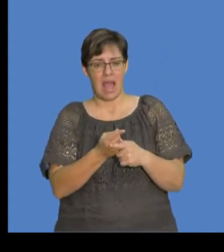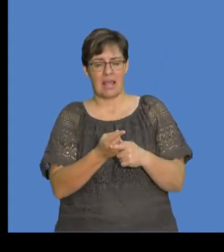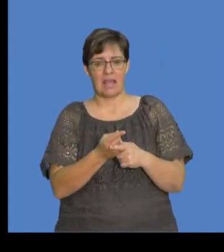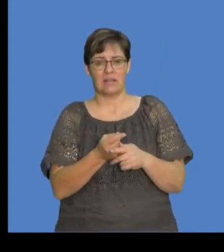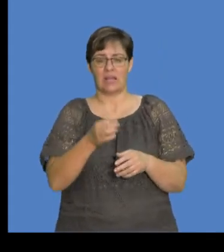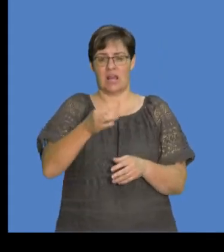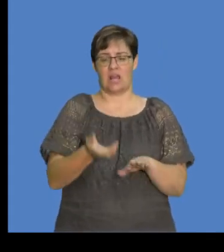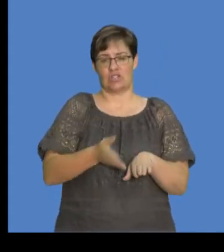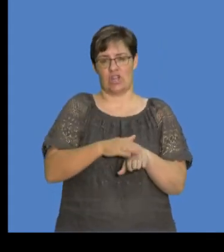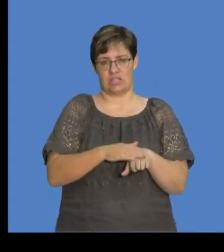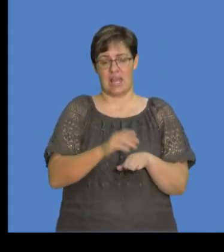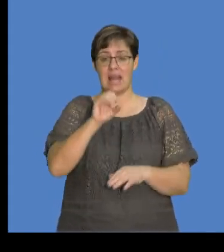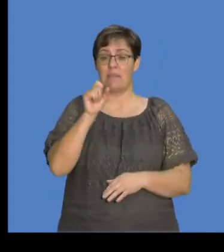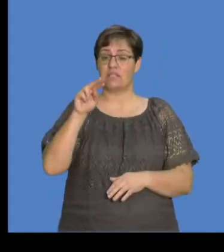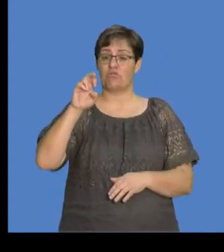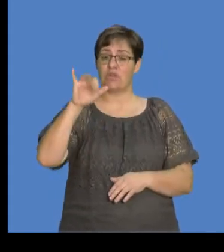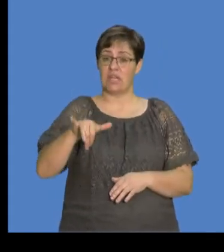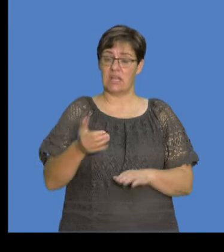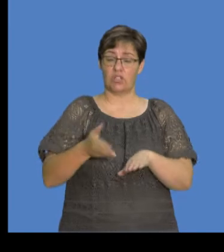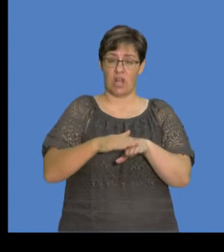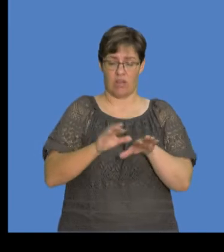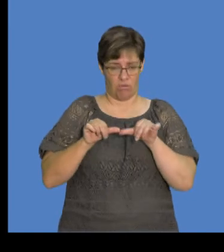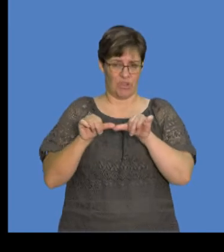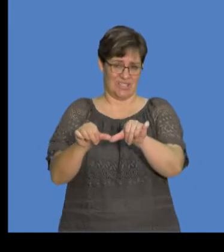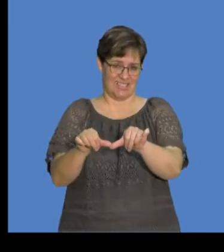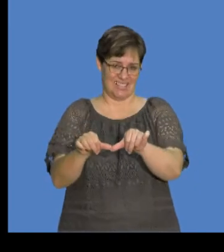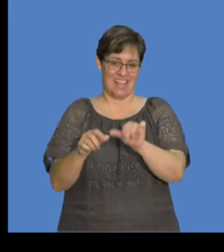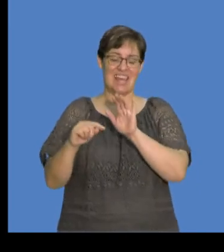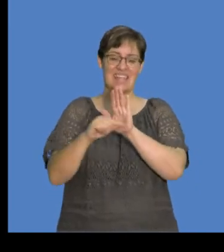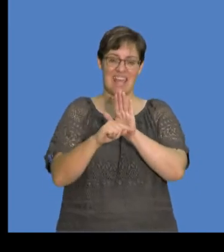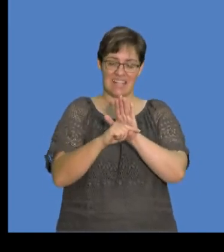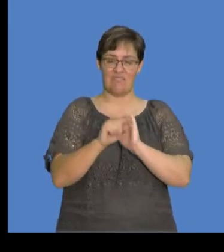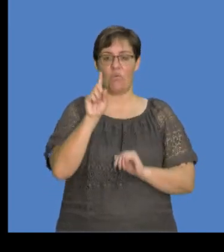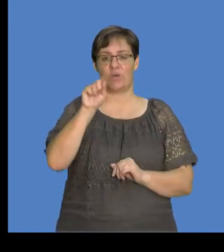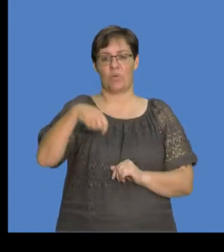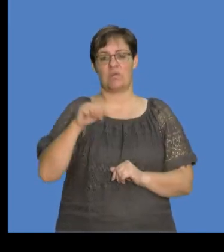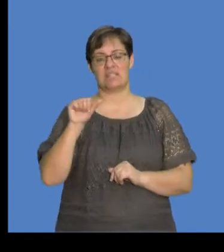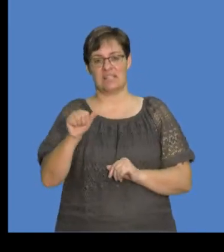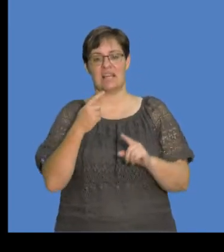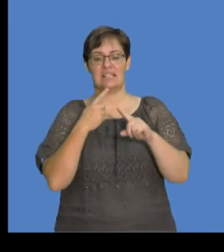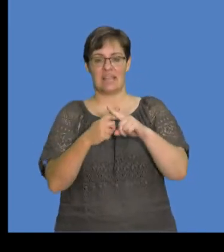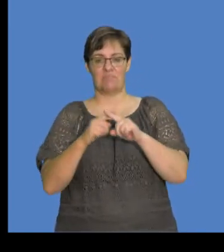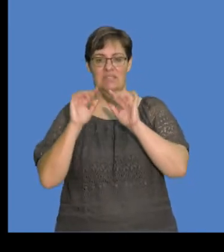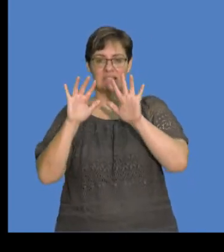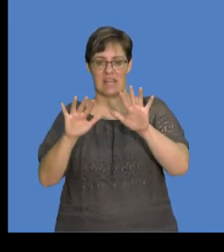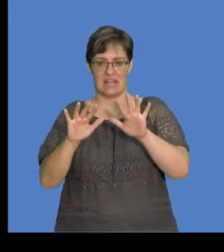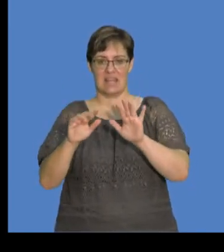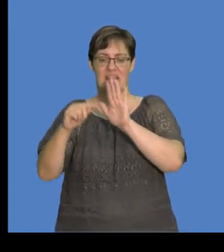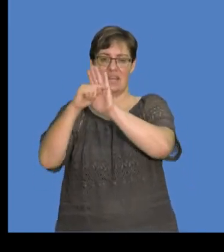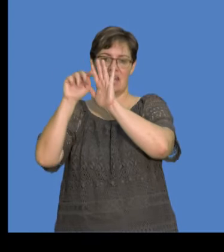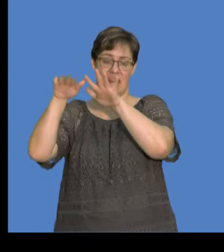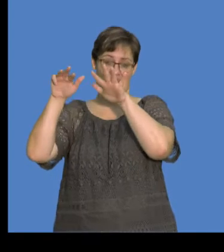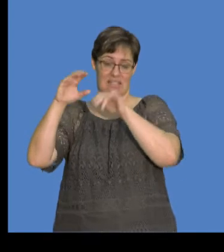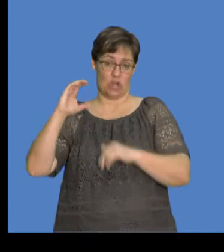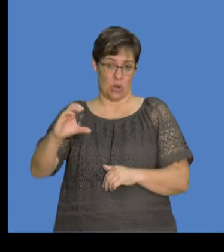charge. And remember, the elementary charge is a constant. It's negative 1,6 multiplied by 10 exponent